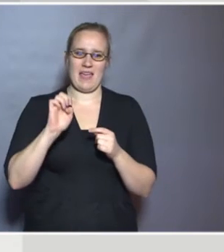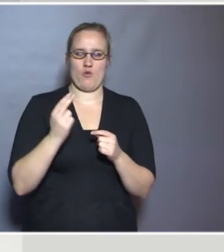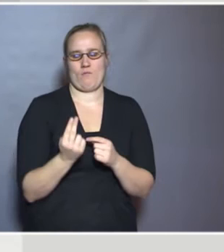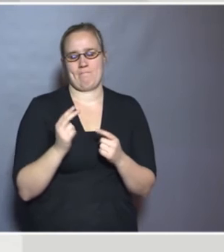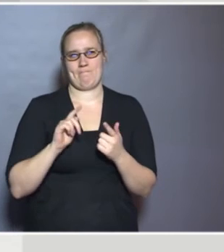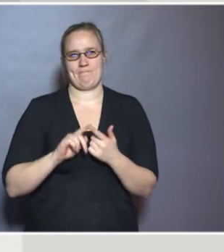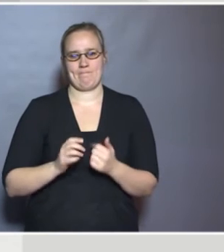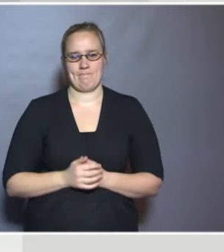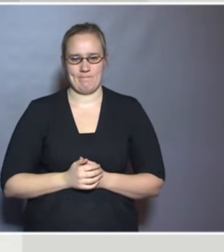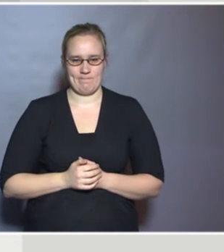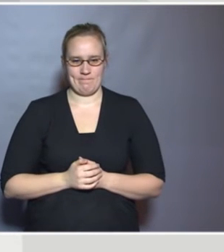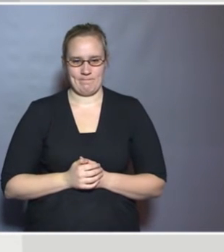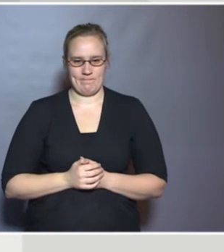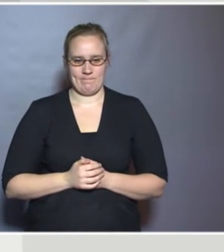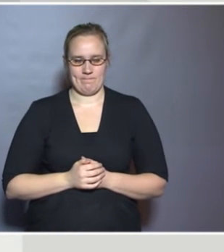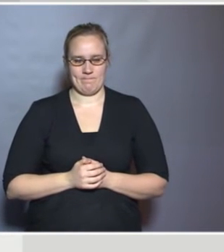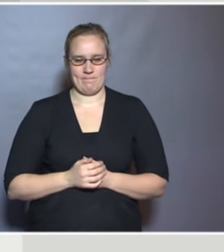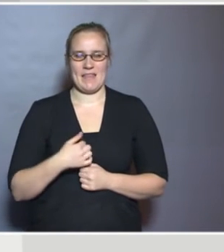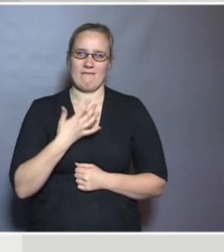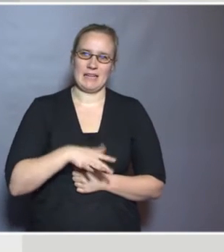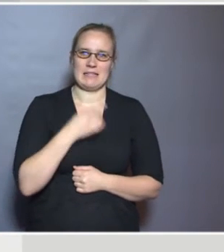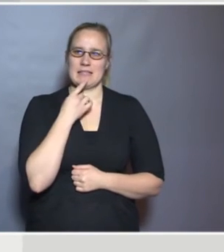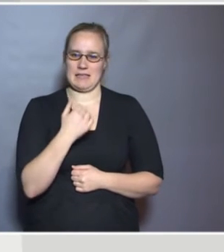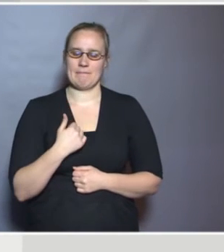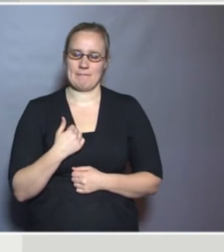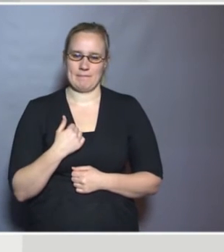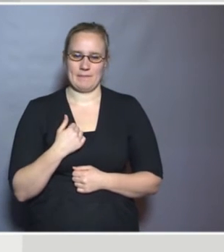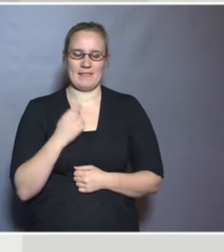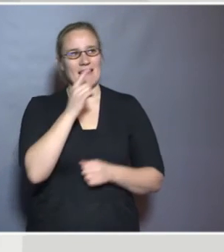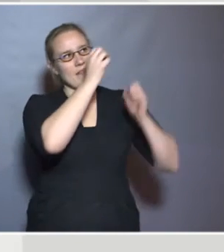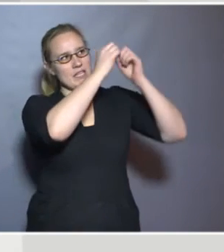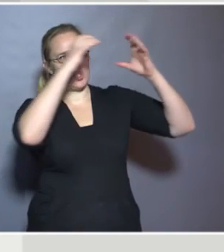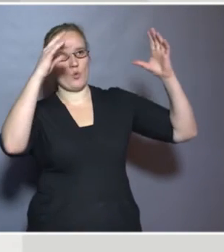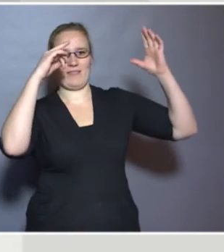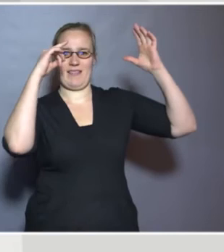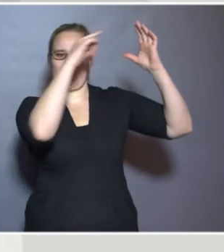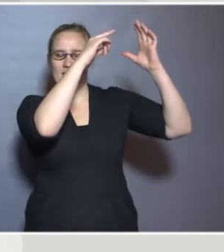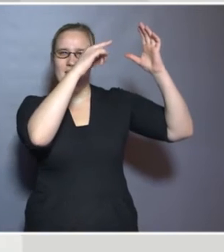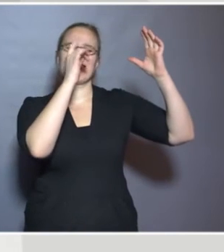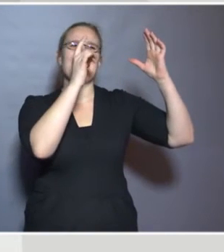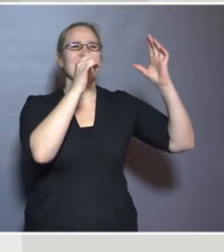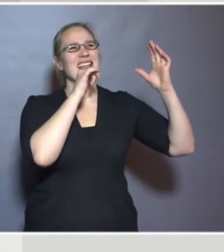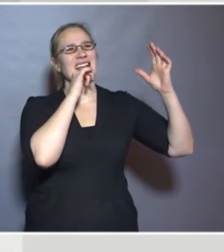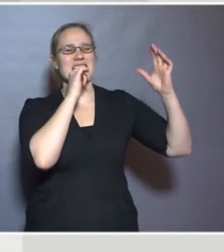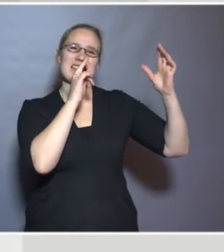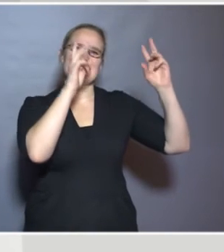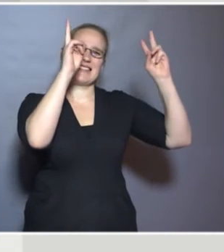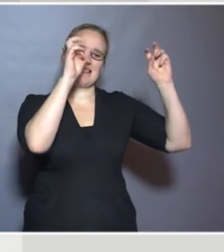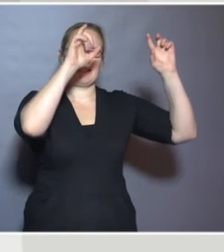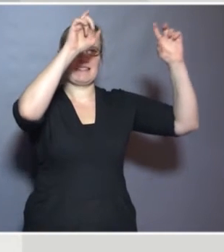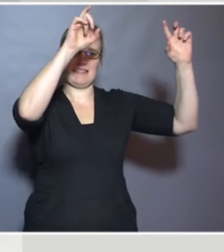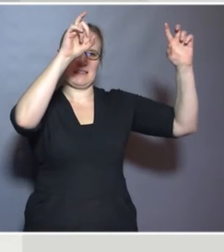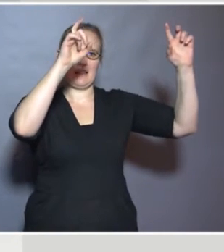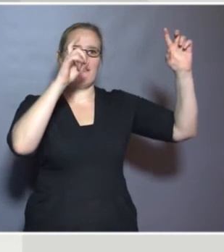What I would say is this vision and this small statement took